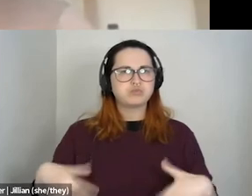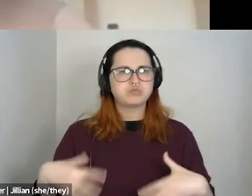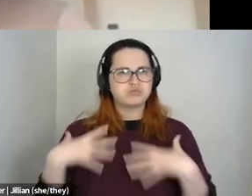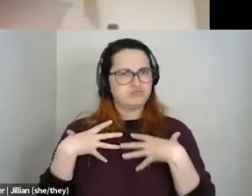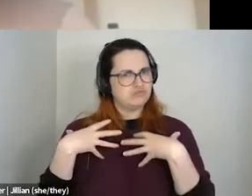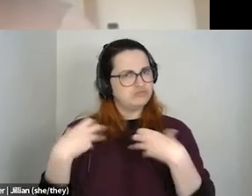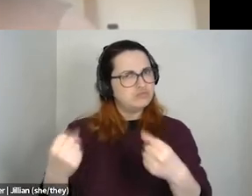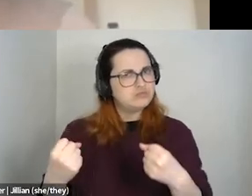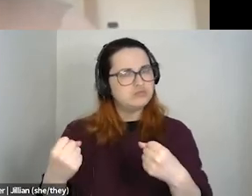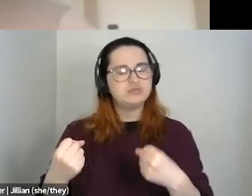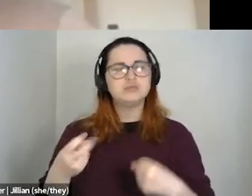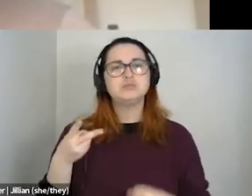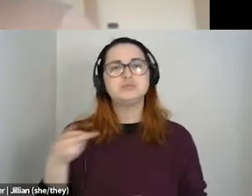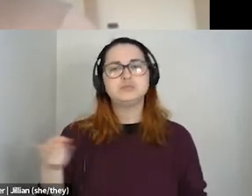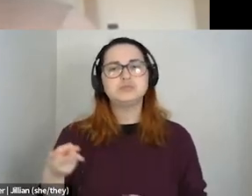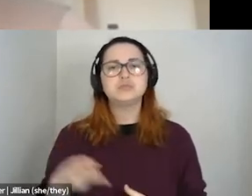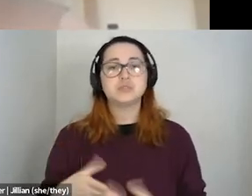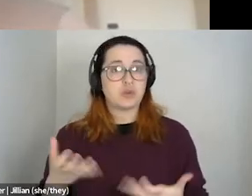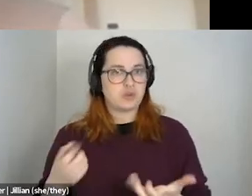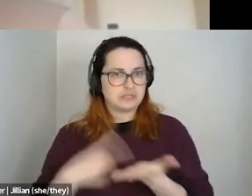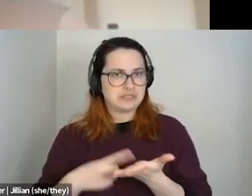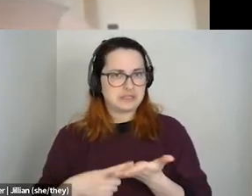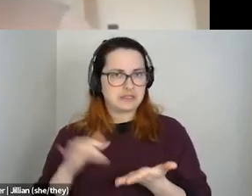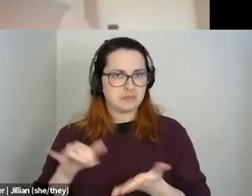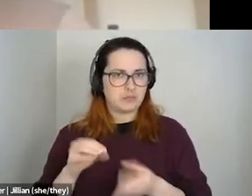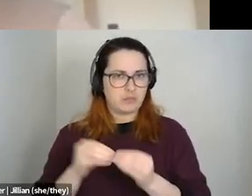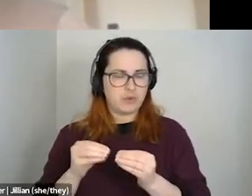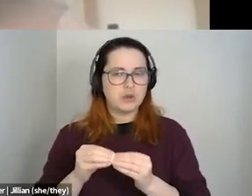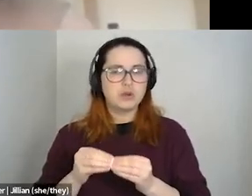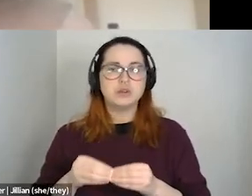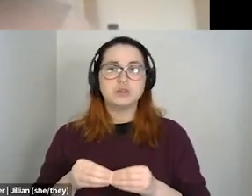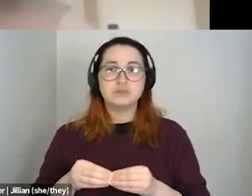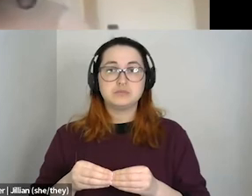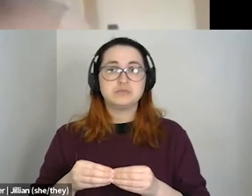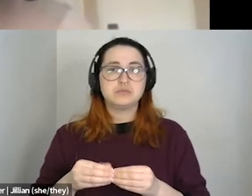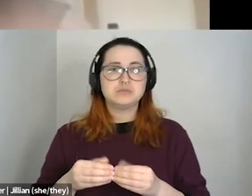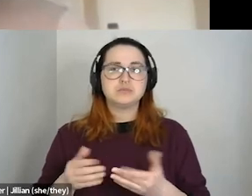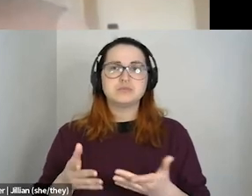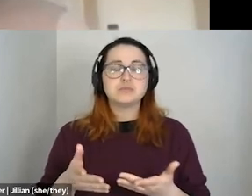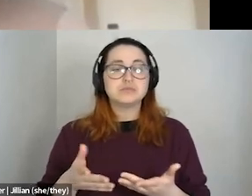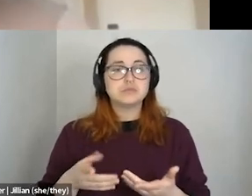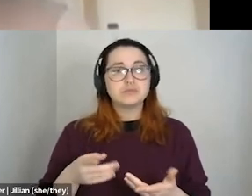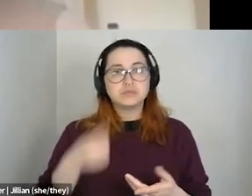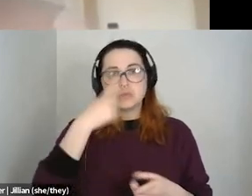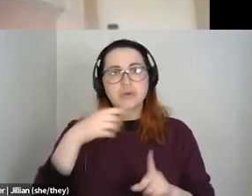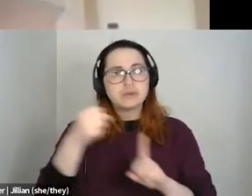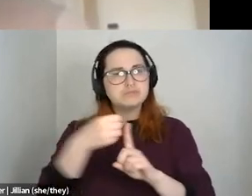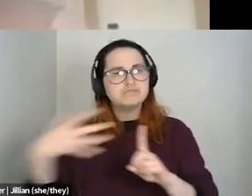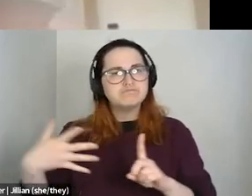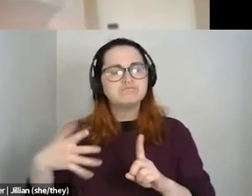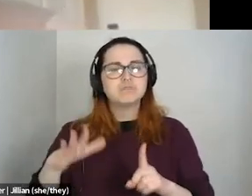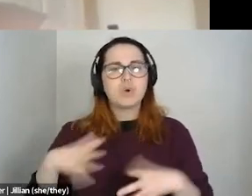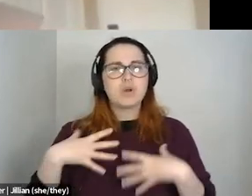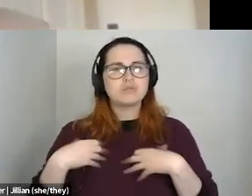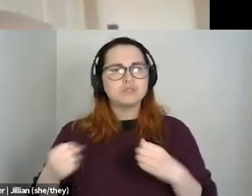Um, and I would love to talk more on that topic and like, uh, like the reason, can you tell me more about the resiliency, the